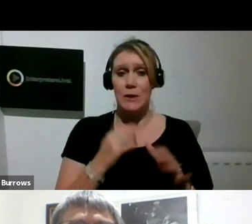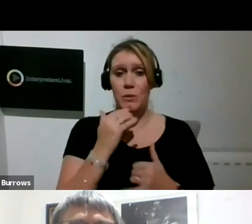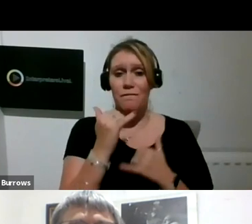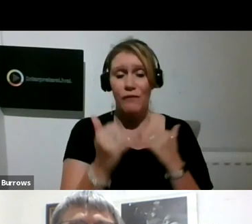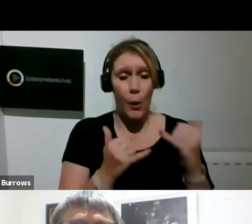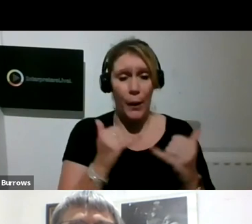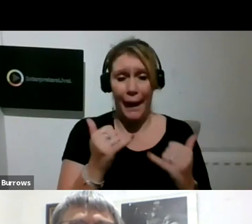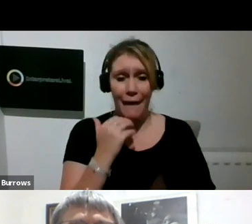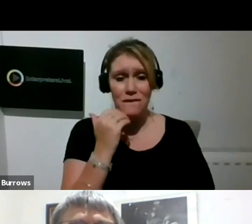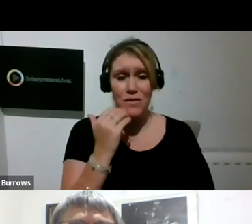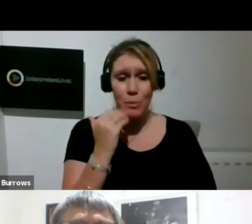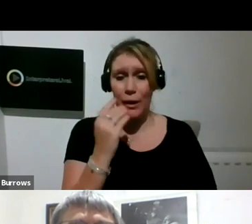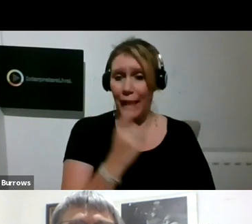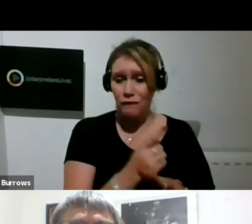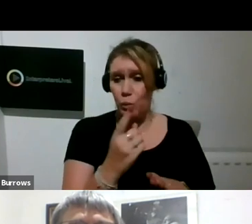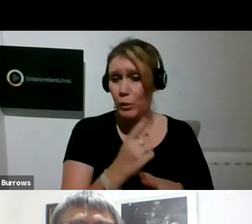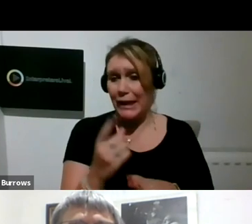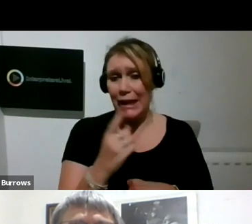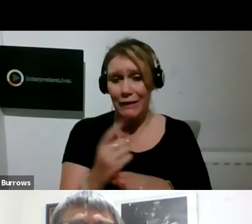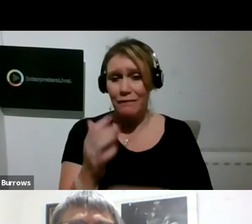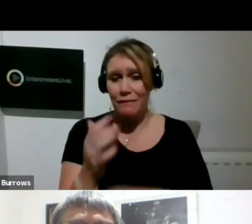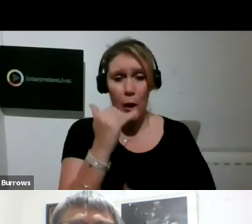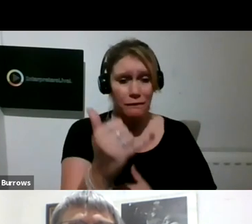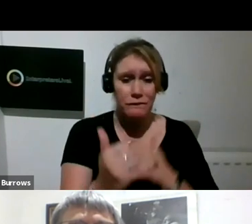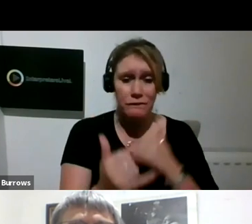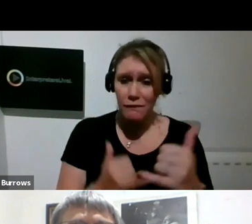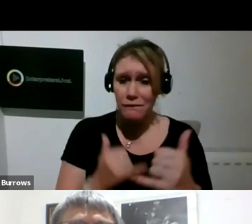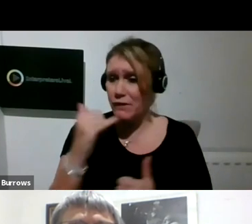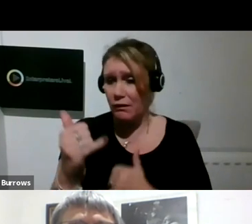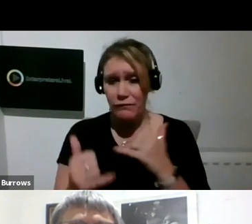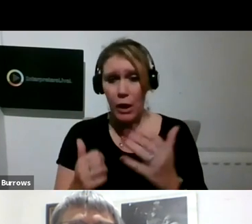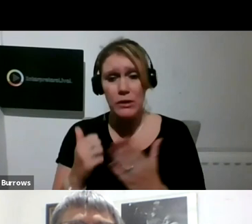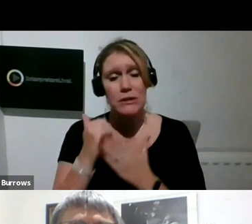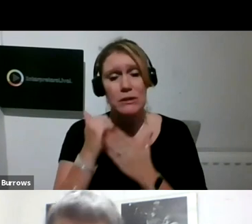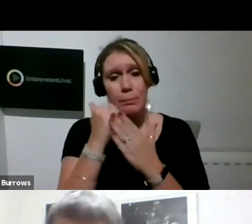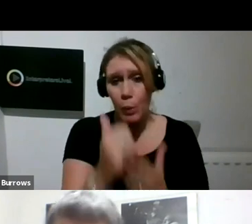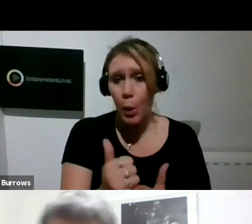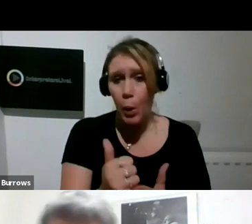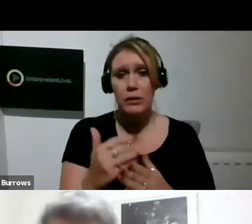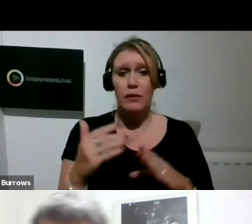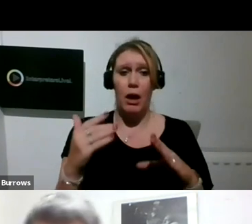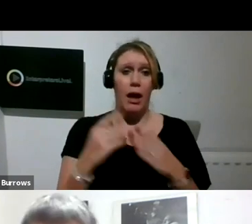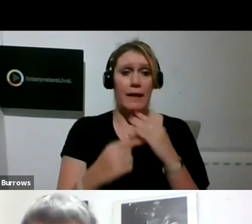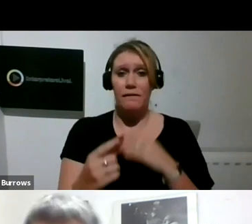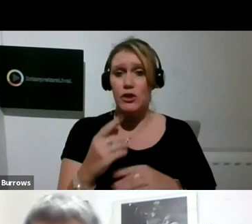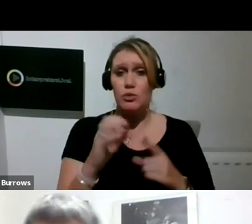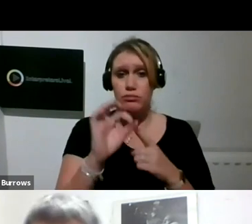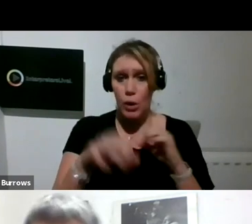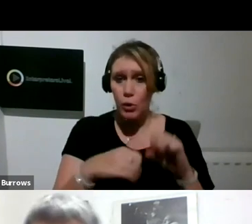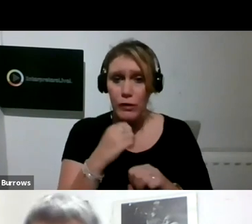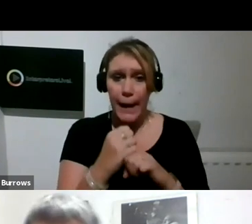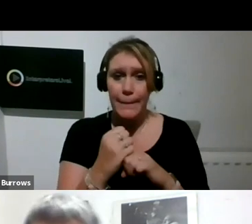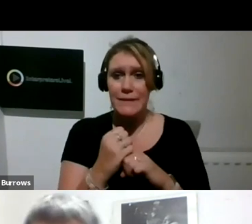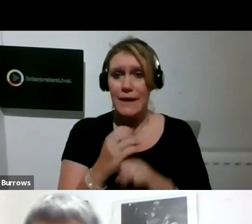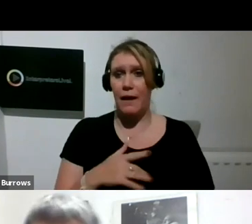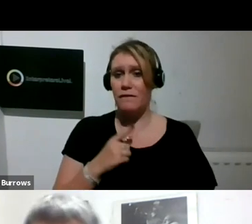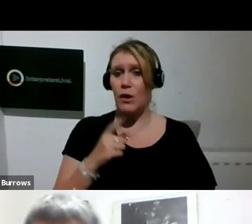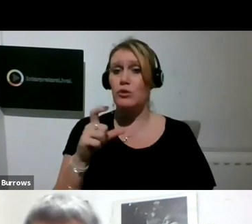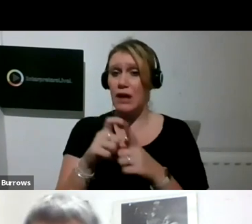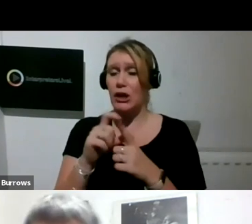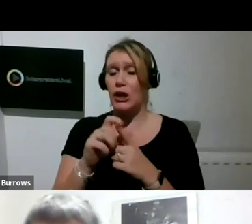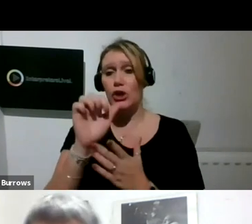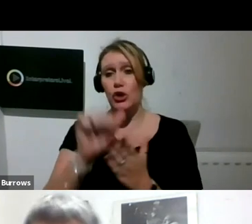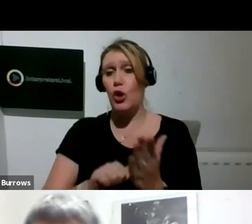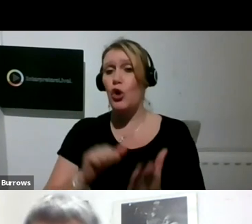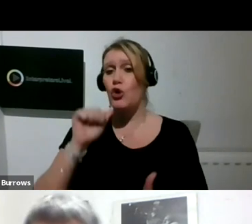supporting them, helping people to run individual programs. And I think, Duncan, you're so right. If